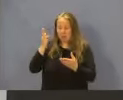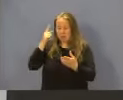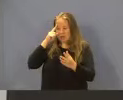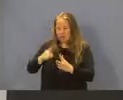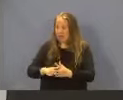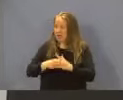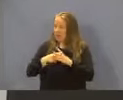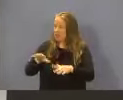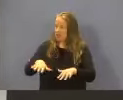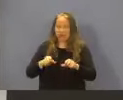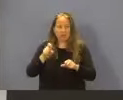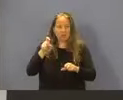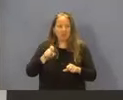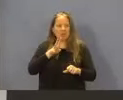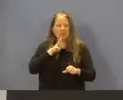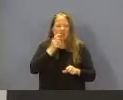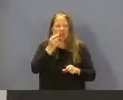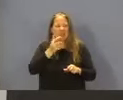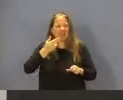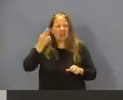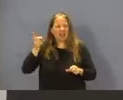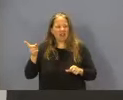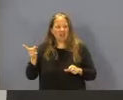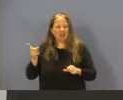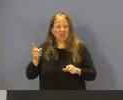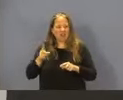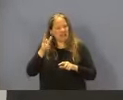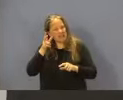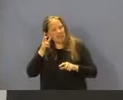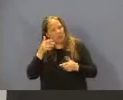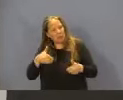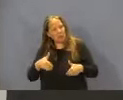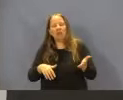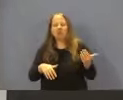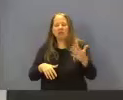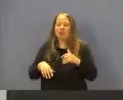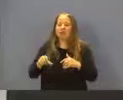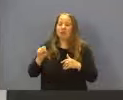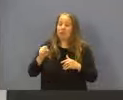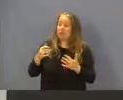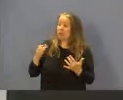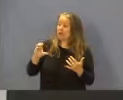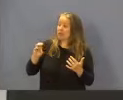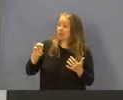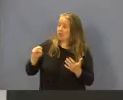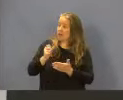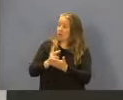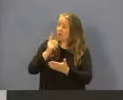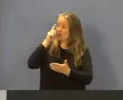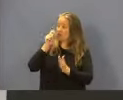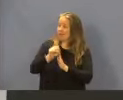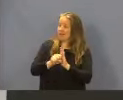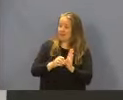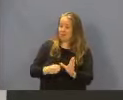increase... want to raise the volume of the voice a little bit. I have a little bit of time here. Go ahead, please. Pending CMS approval of our state